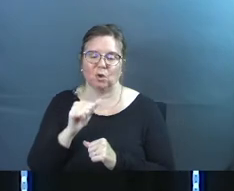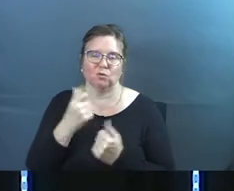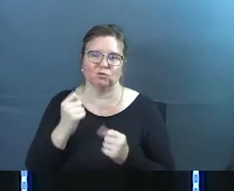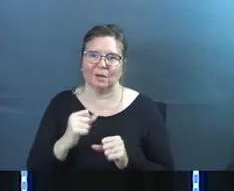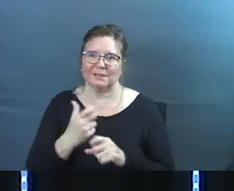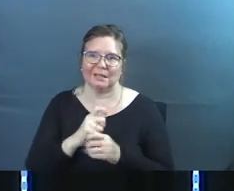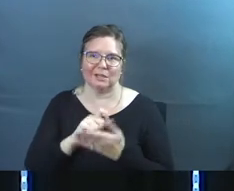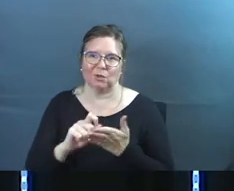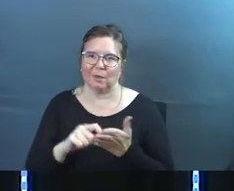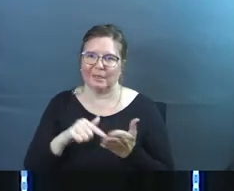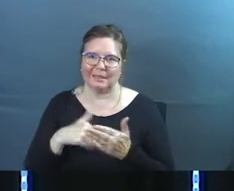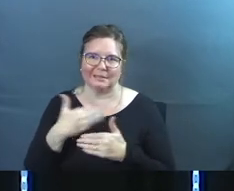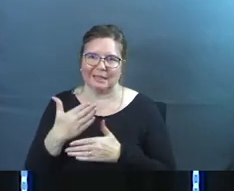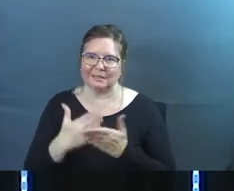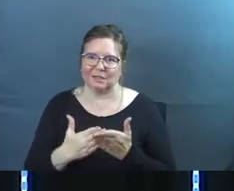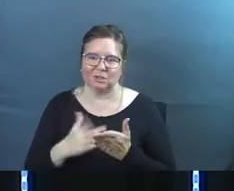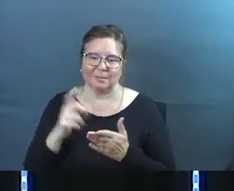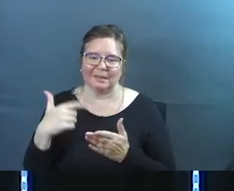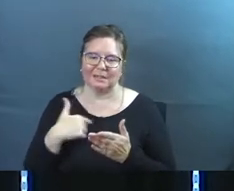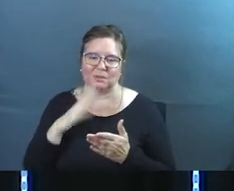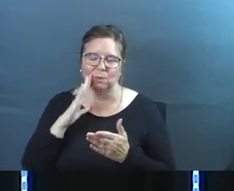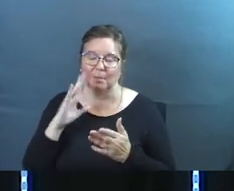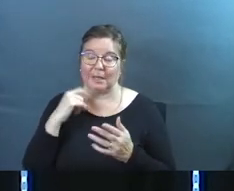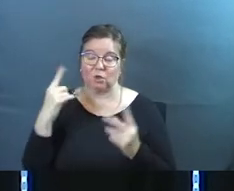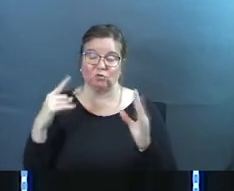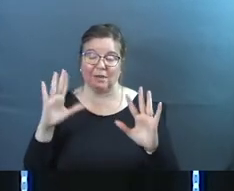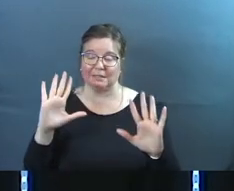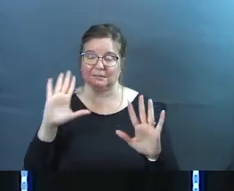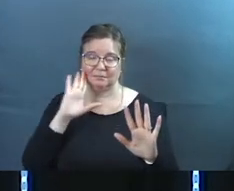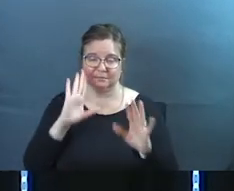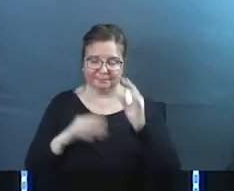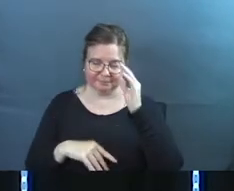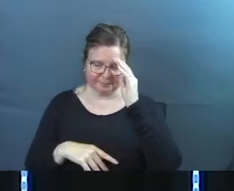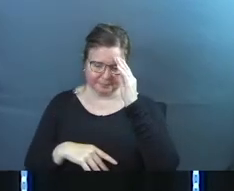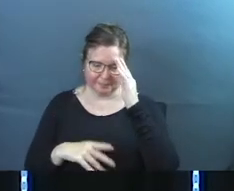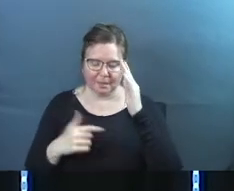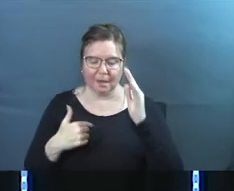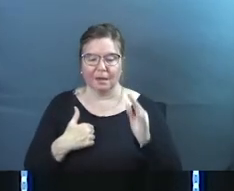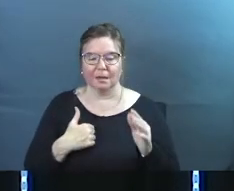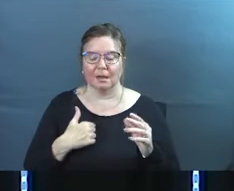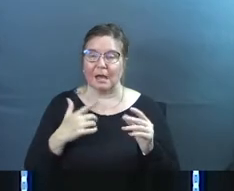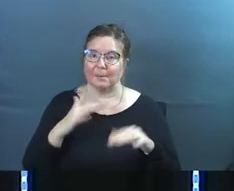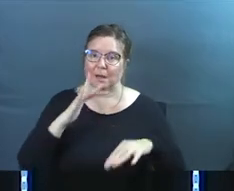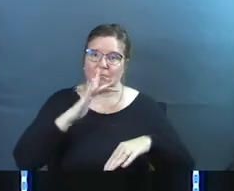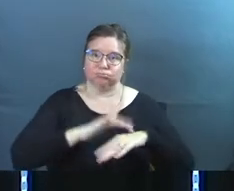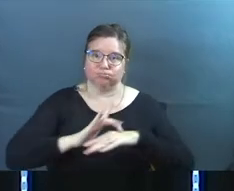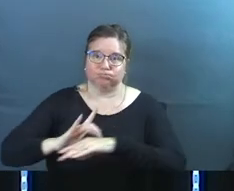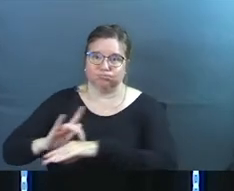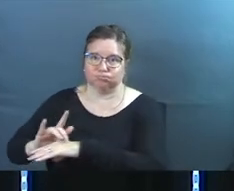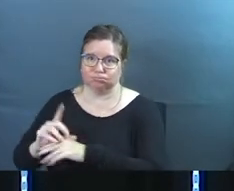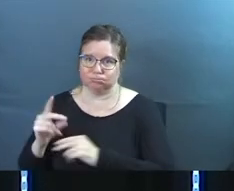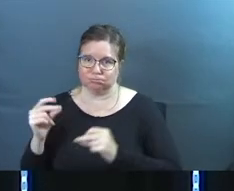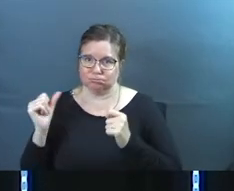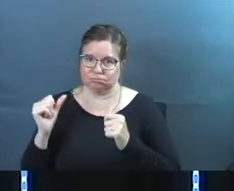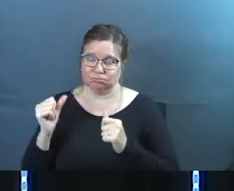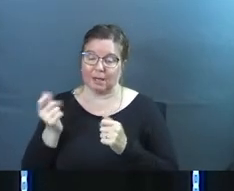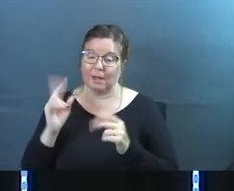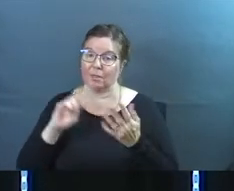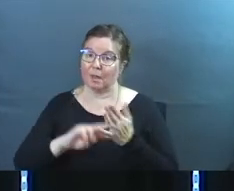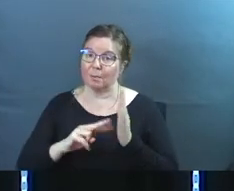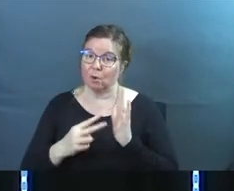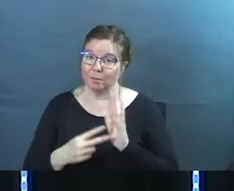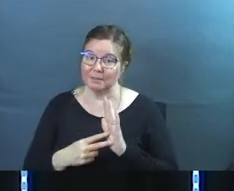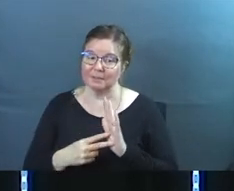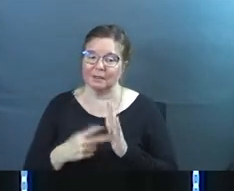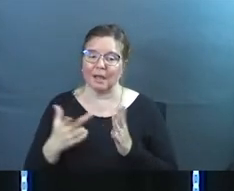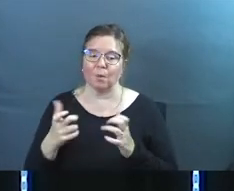try to take notes on this next section because this is going to drive you crazy I'm going to fly through several of these steps and the purpose